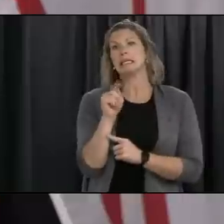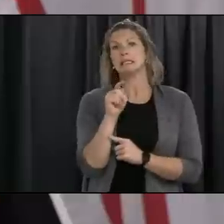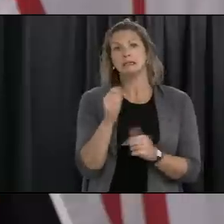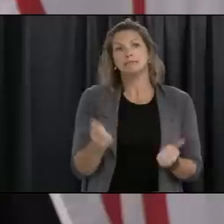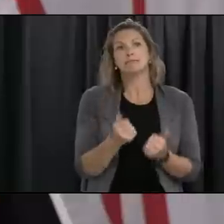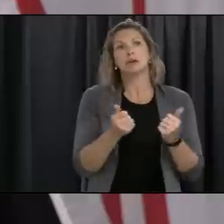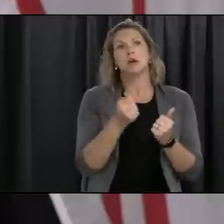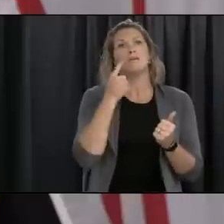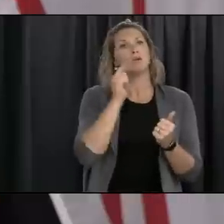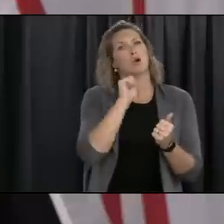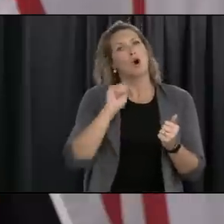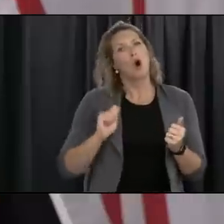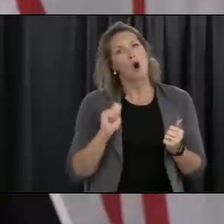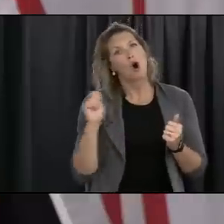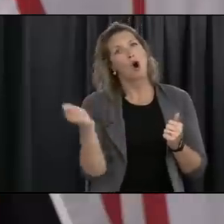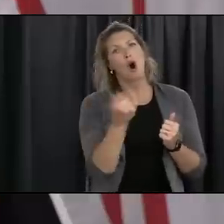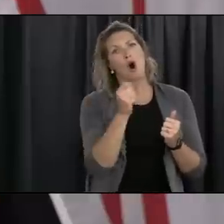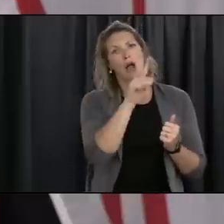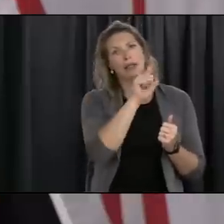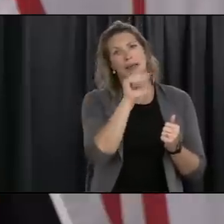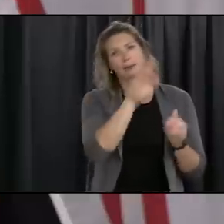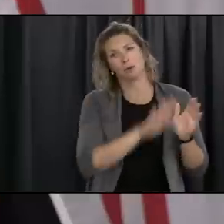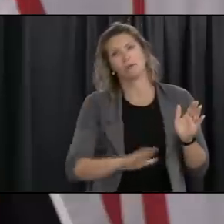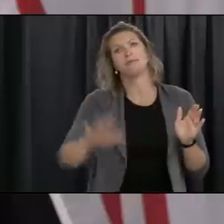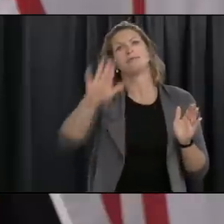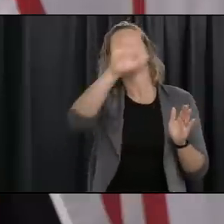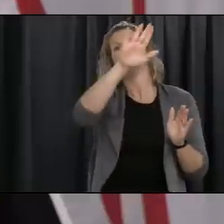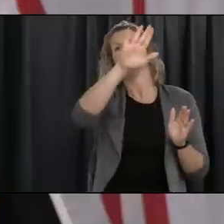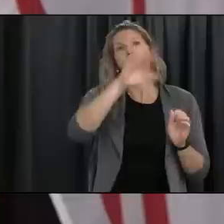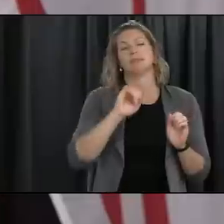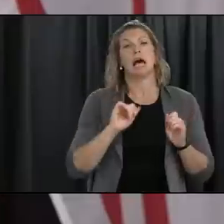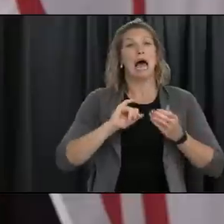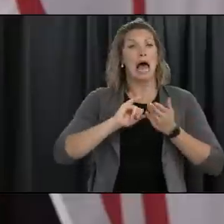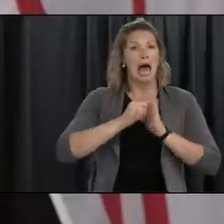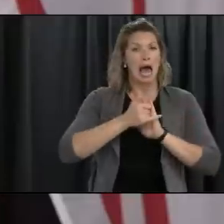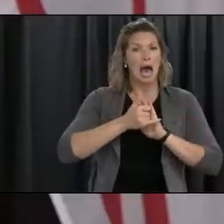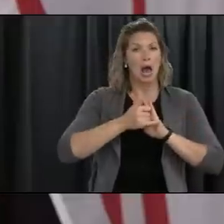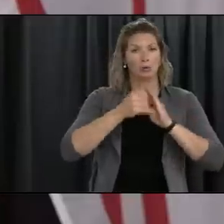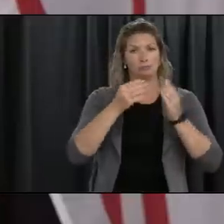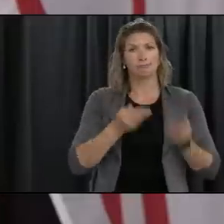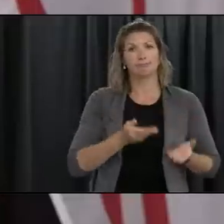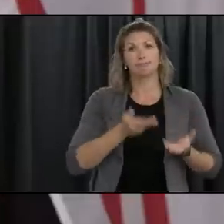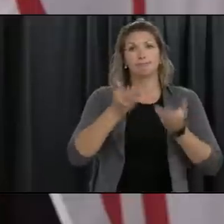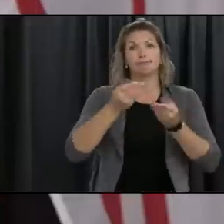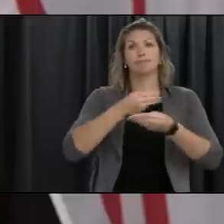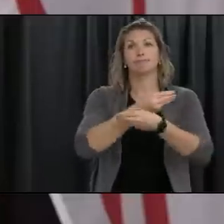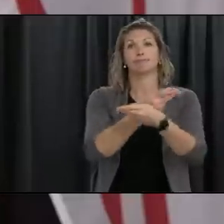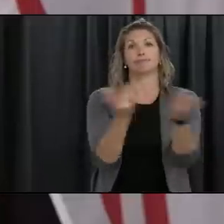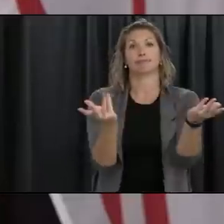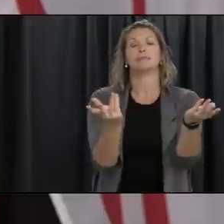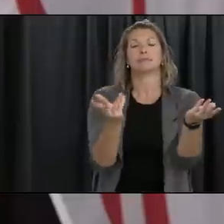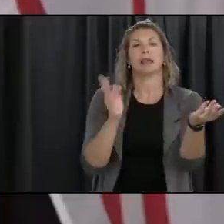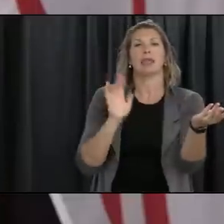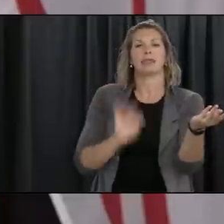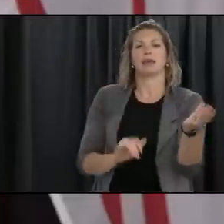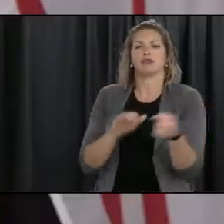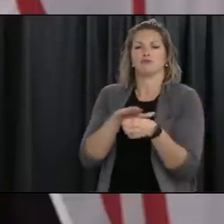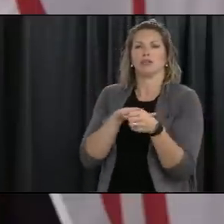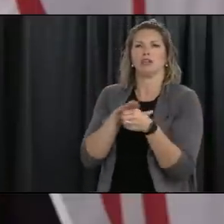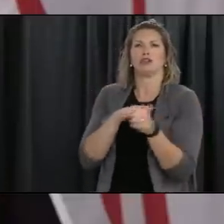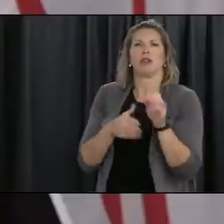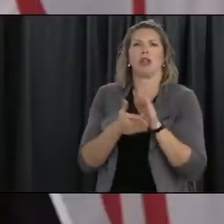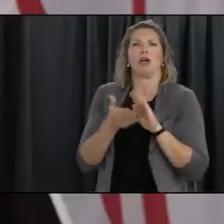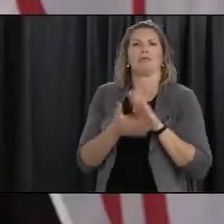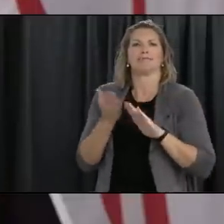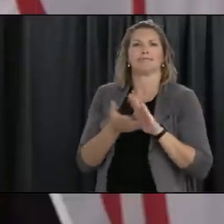bay and the north coast exactly how those would be deployed to the north coast i think would be an issue for labrador grenfall but they have